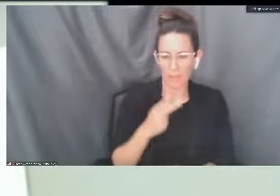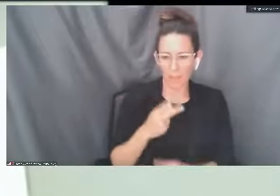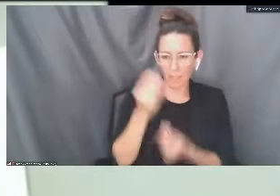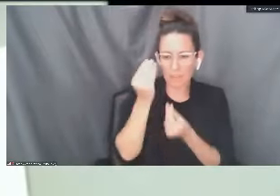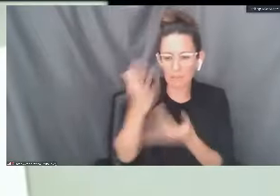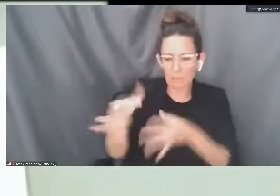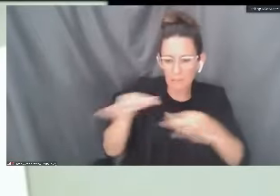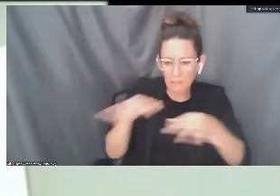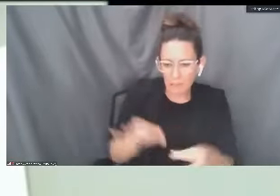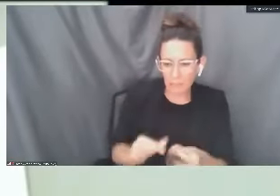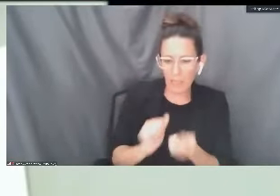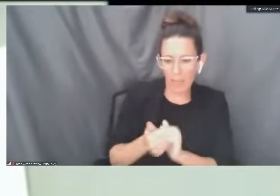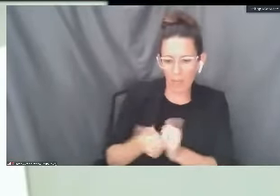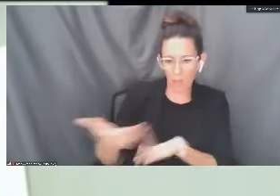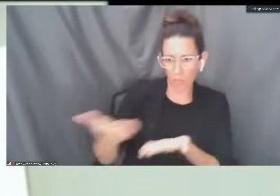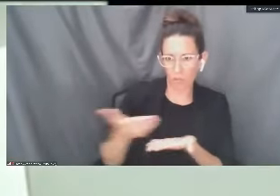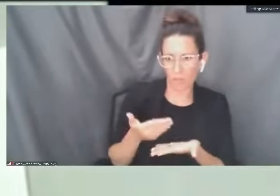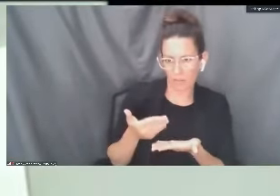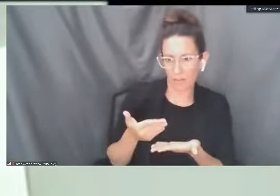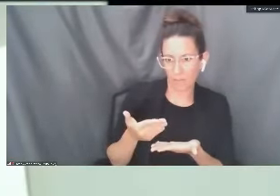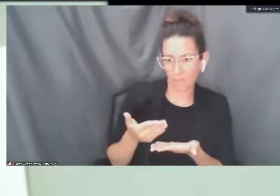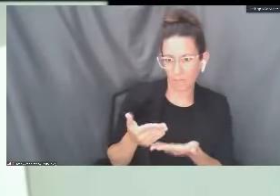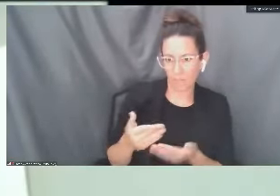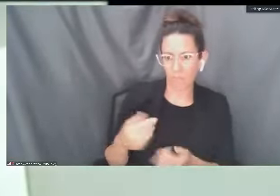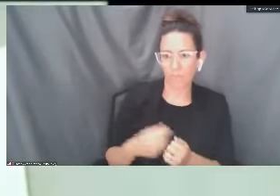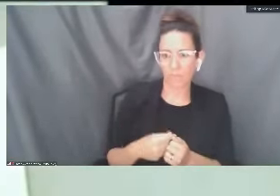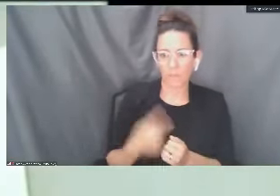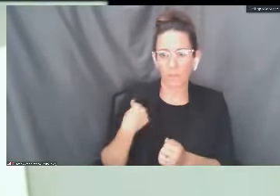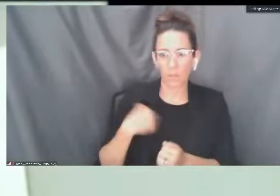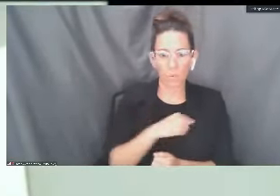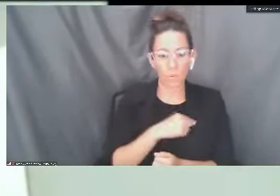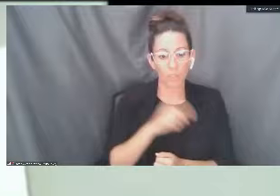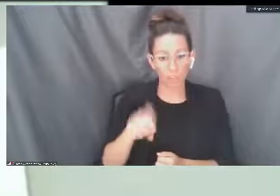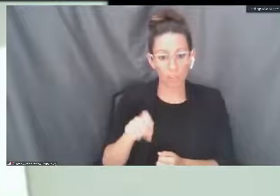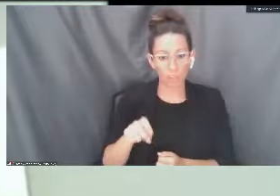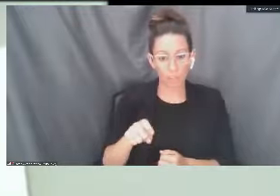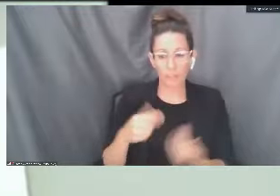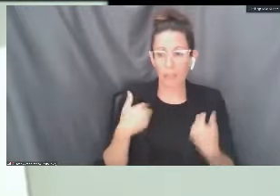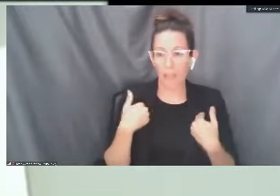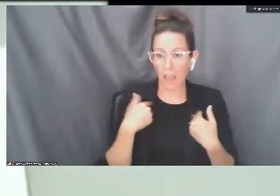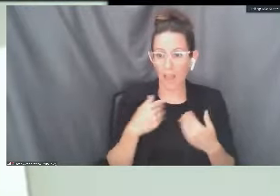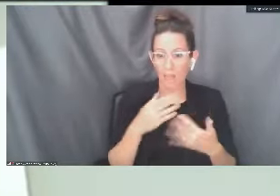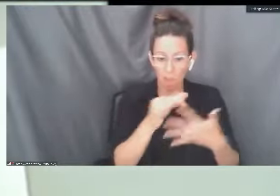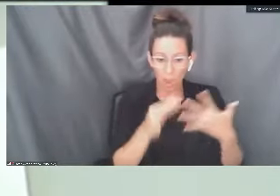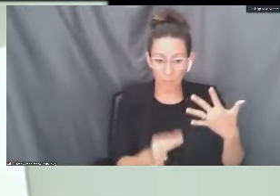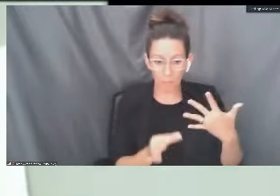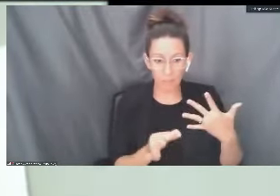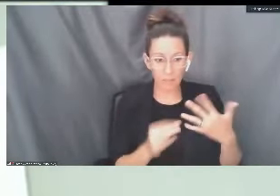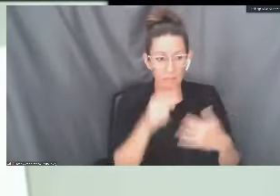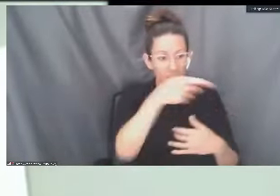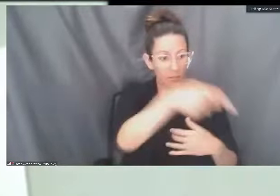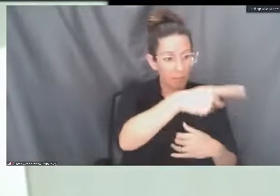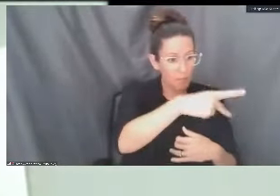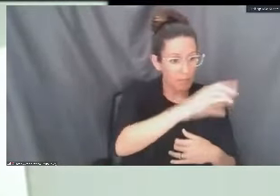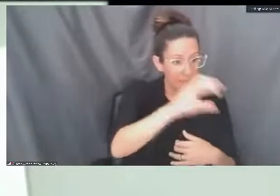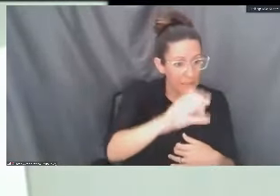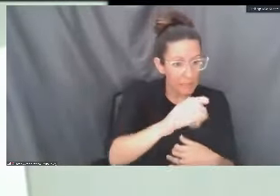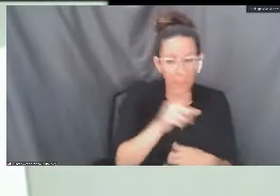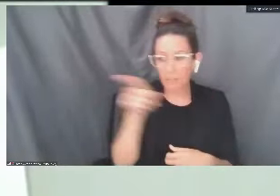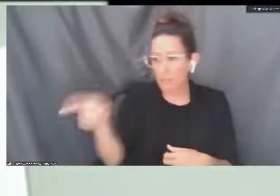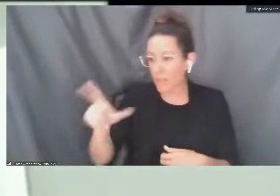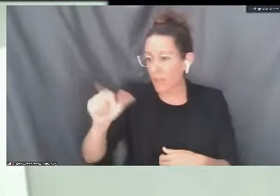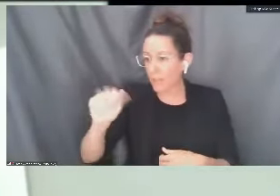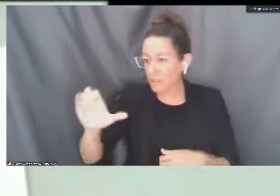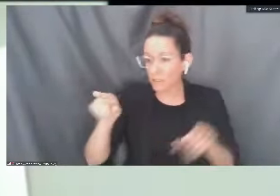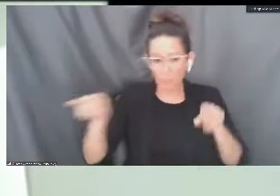process for returning the laptop. We should have ways where that you can return the laptop both at PCC and LAC campus